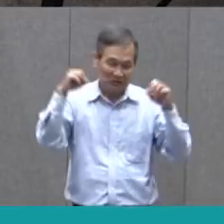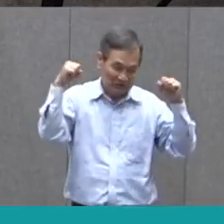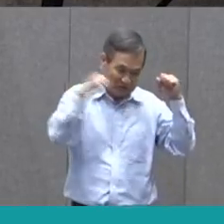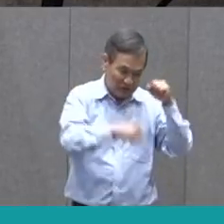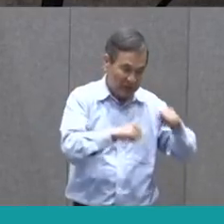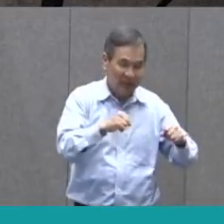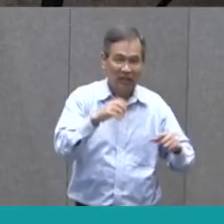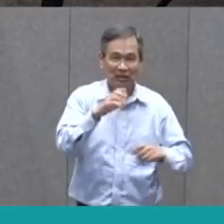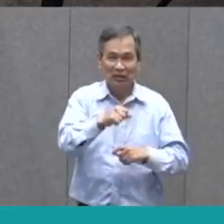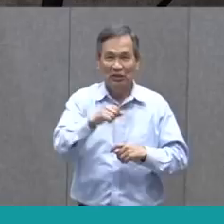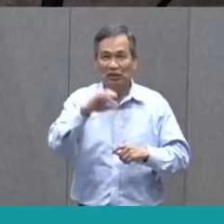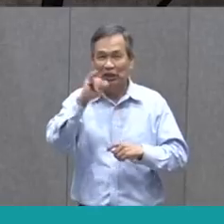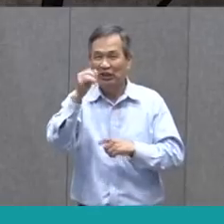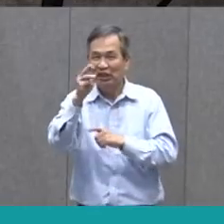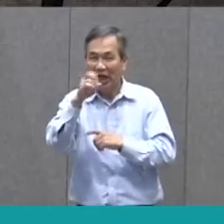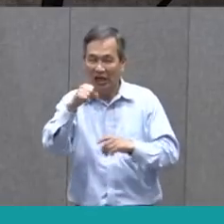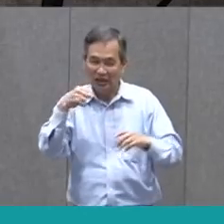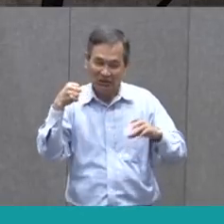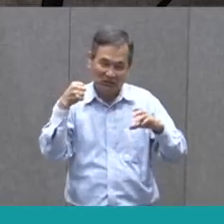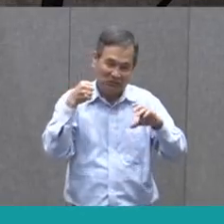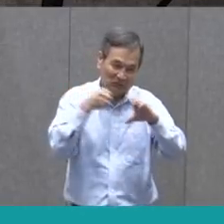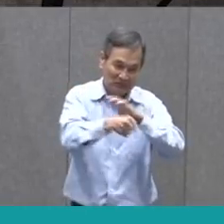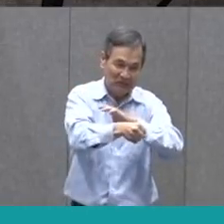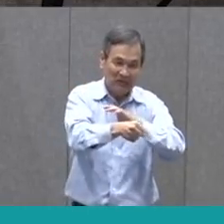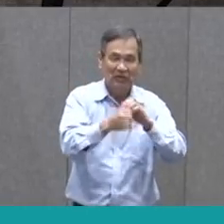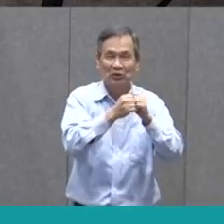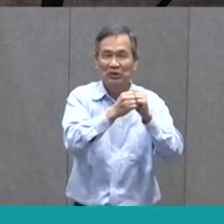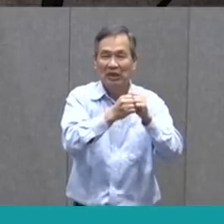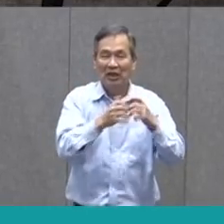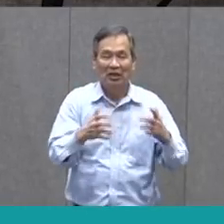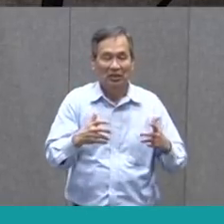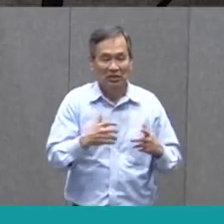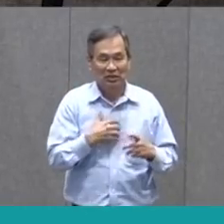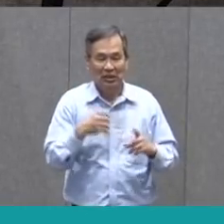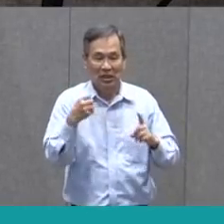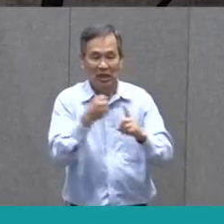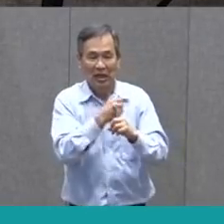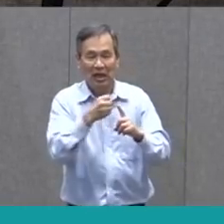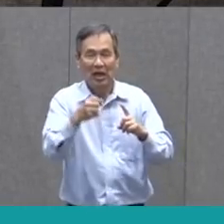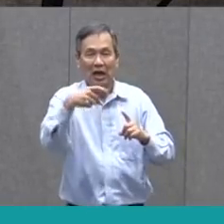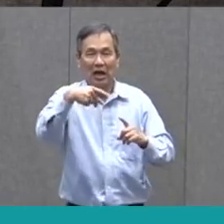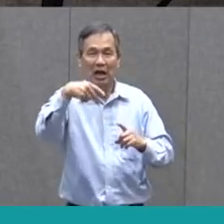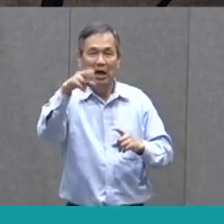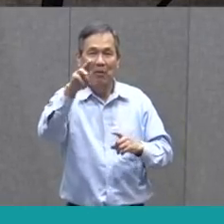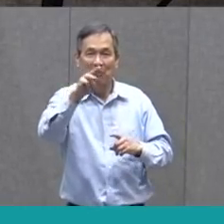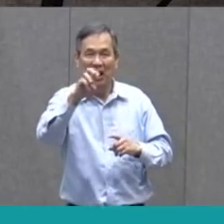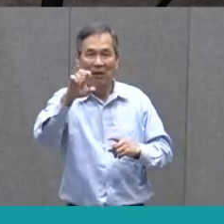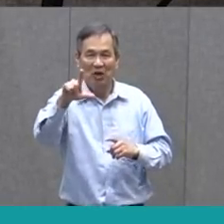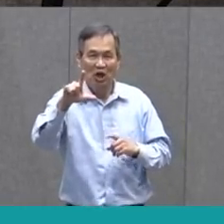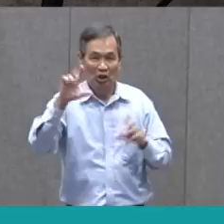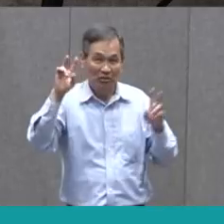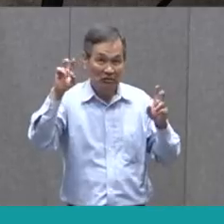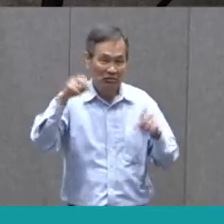She jams pieces together. She pummels the little bits in.